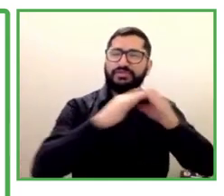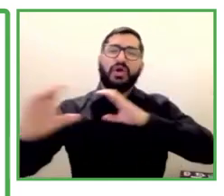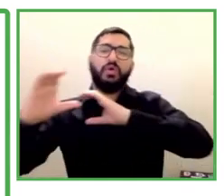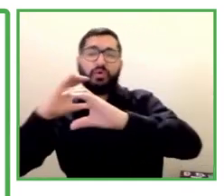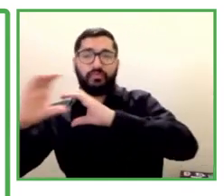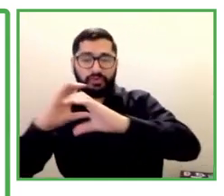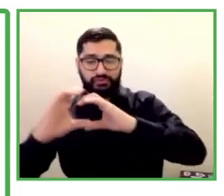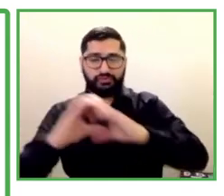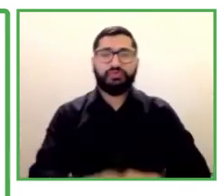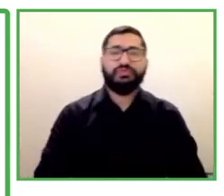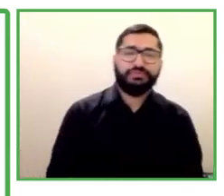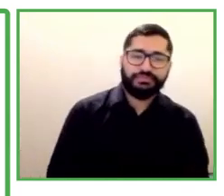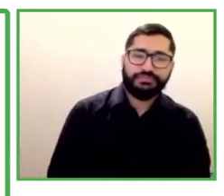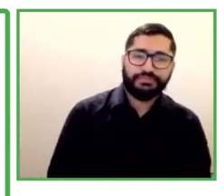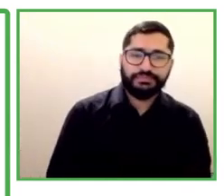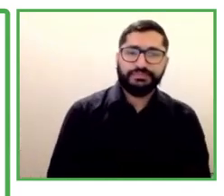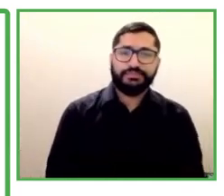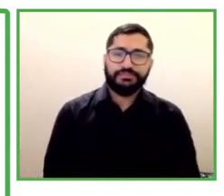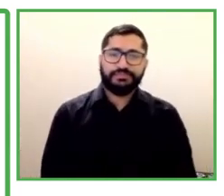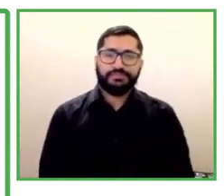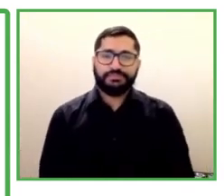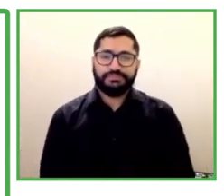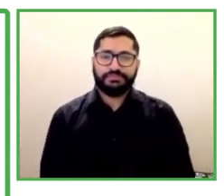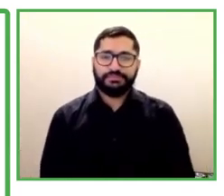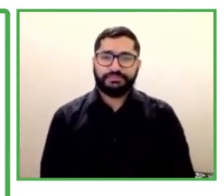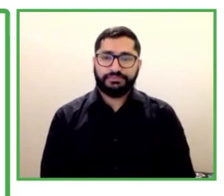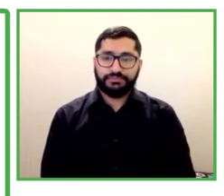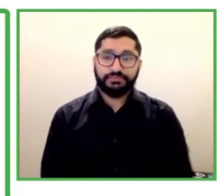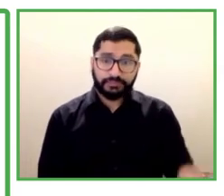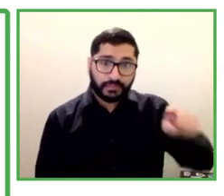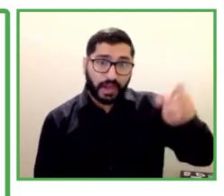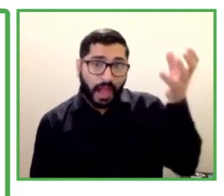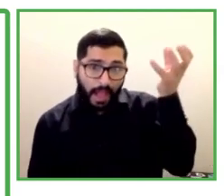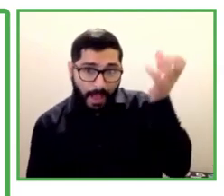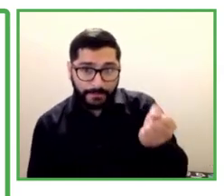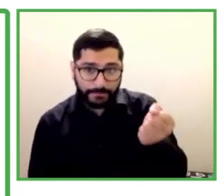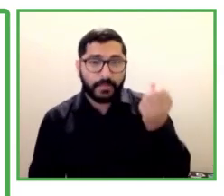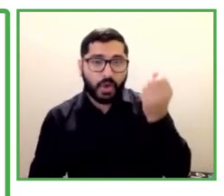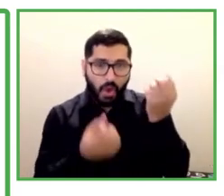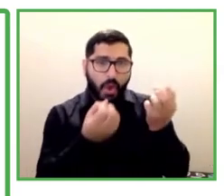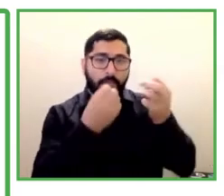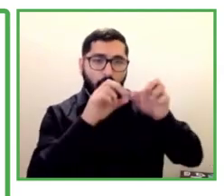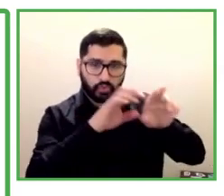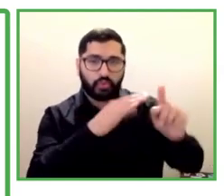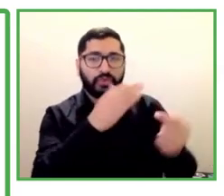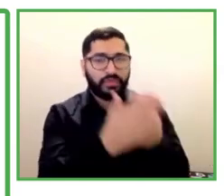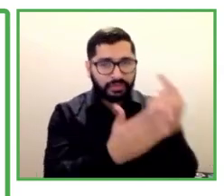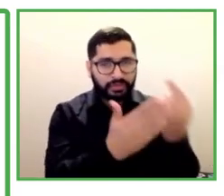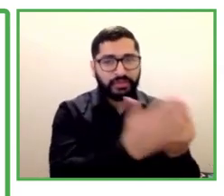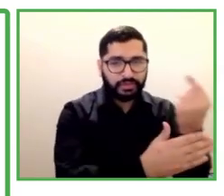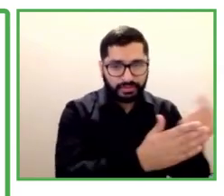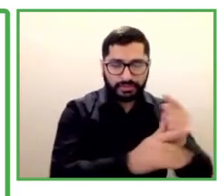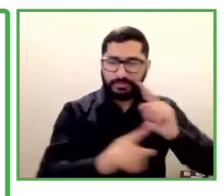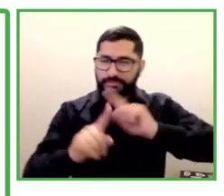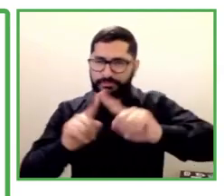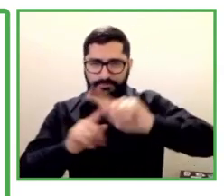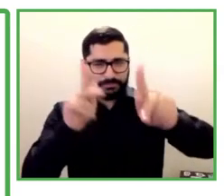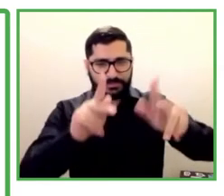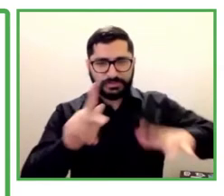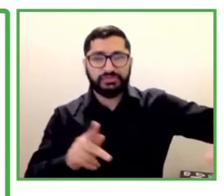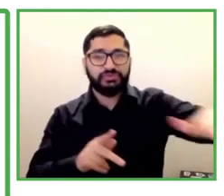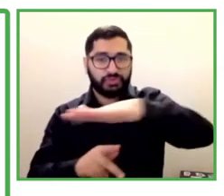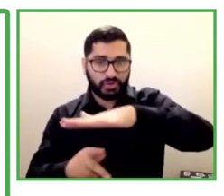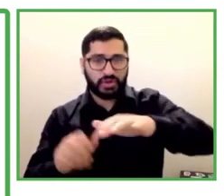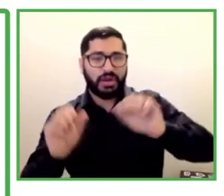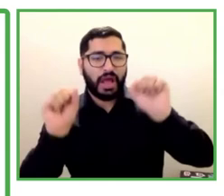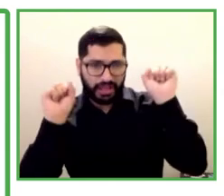participants to experience all forms of human communication together. Since 2011, we have trained